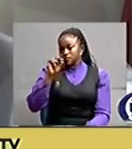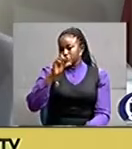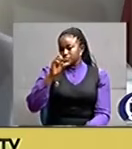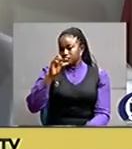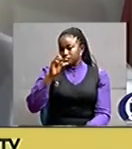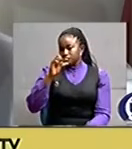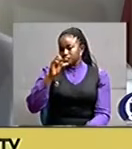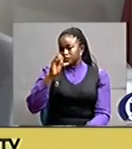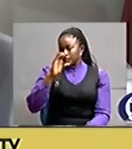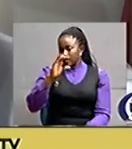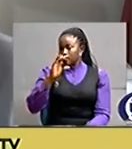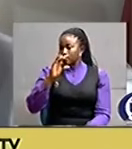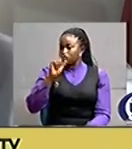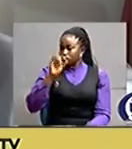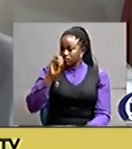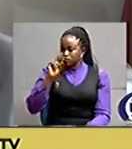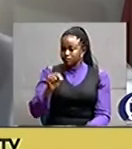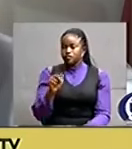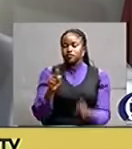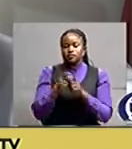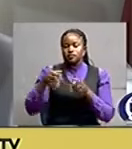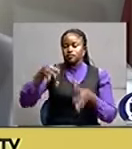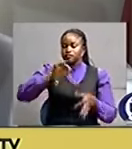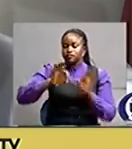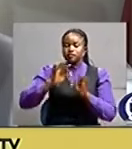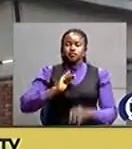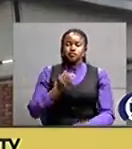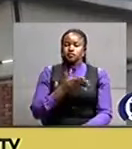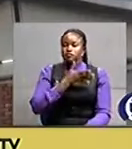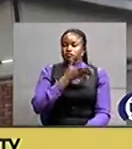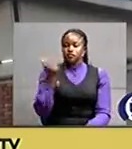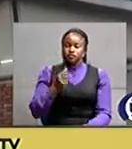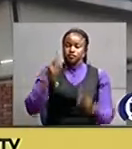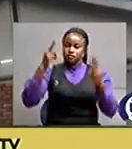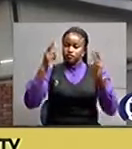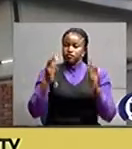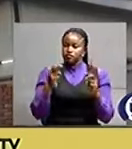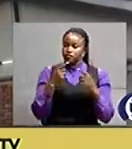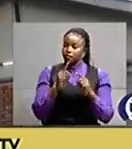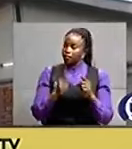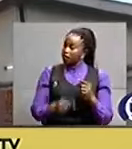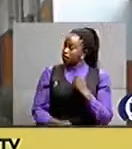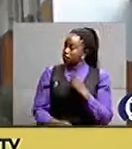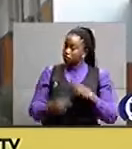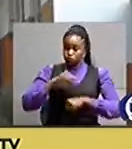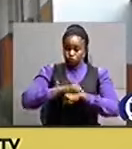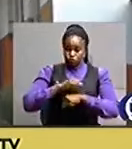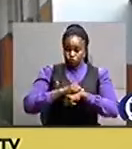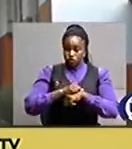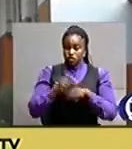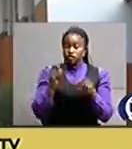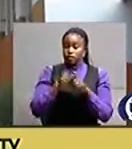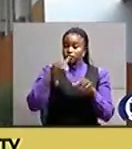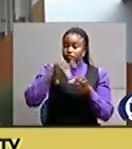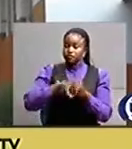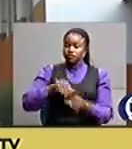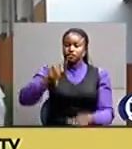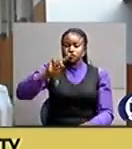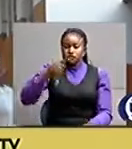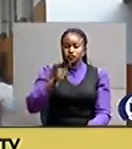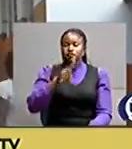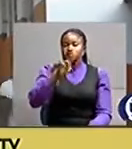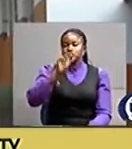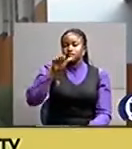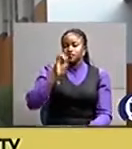actually, chemistry was our best-done subject. McKay Memorial College in Atiyati is also one of the pioneering versus Kemba